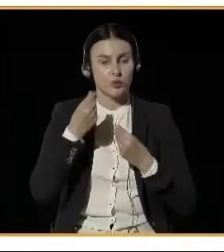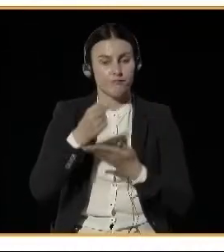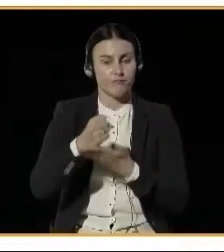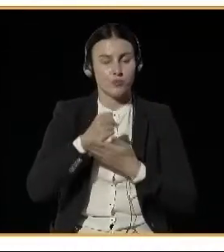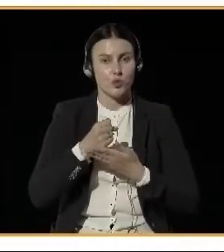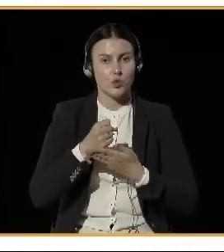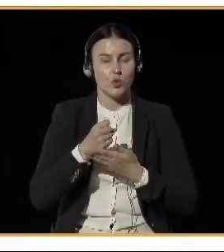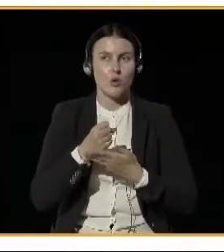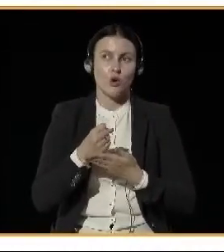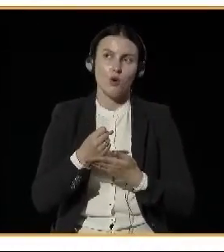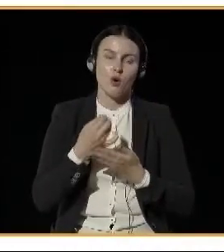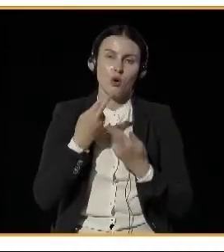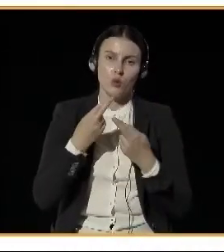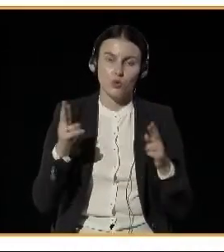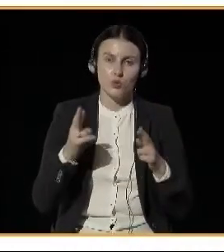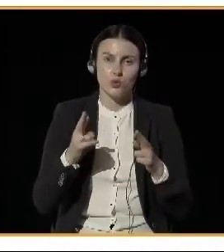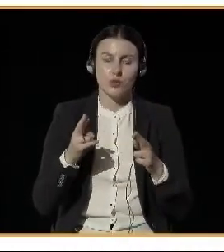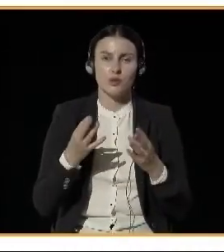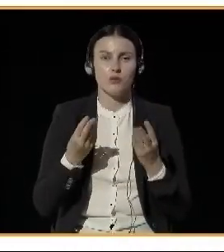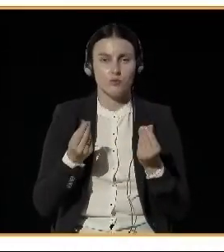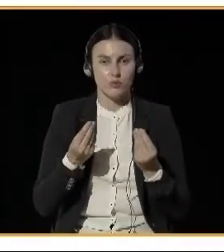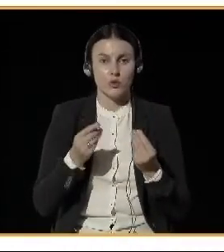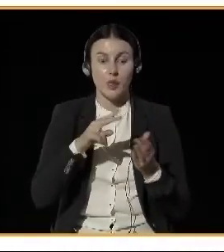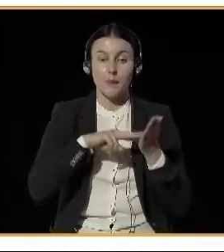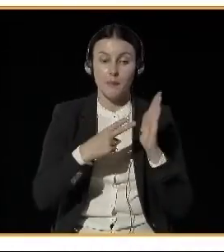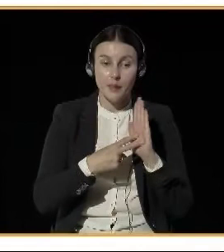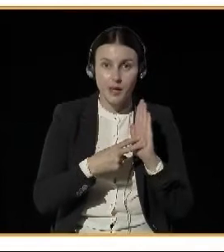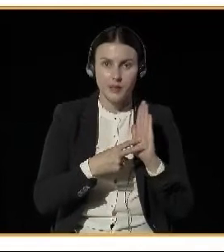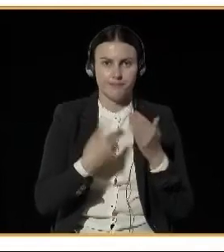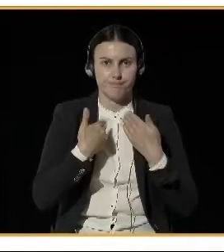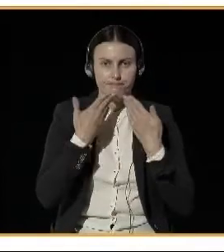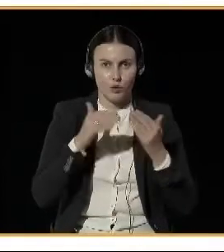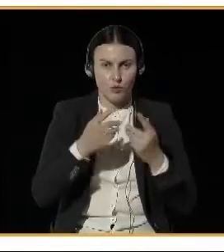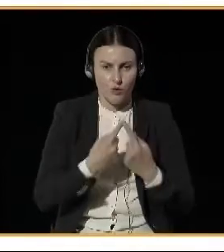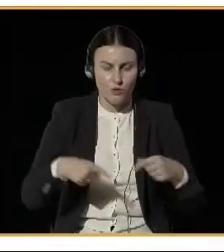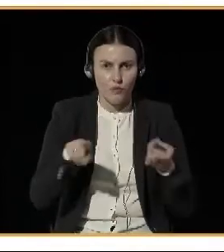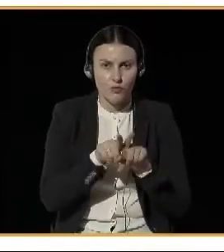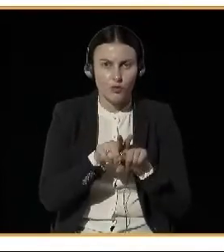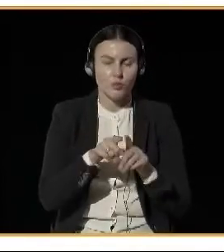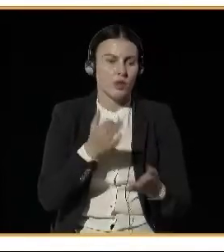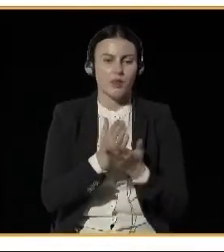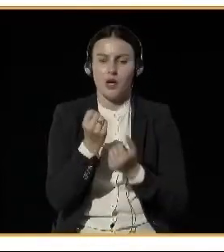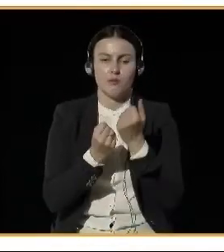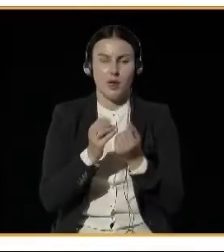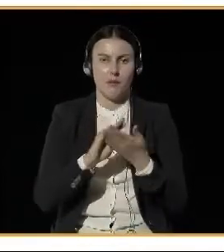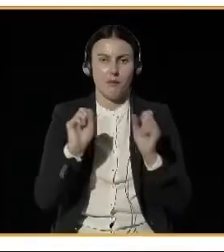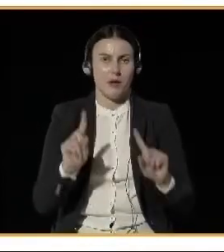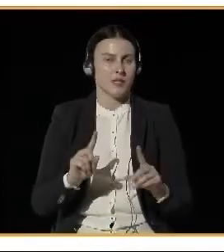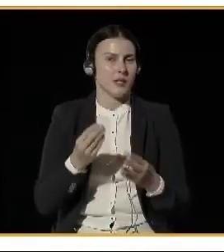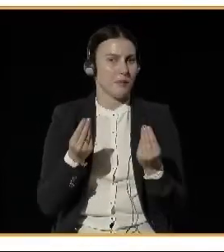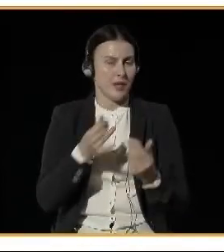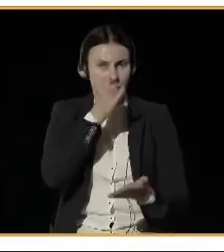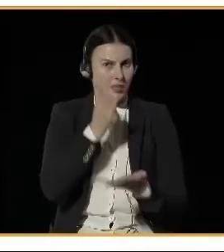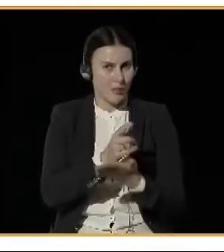this action plan will remain on the paper. So without money, we can't make